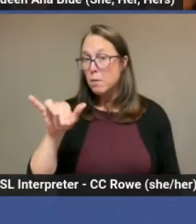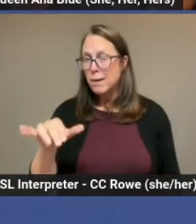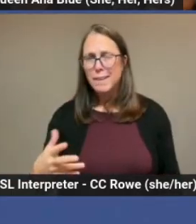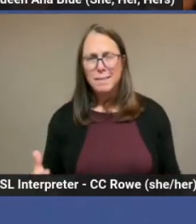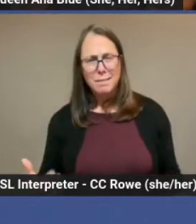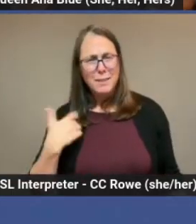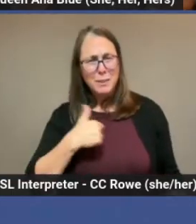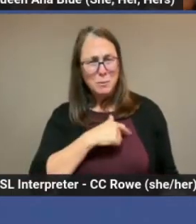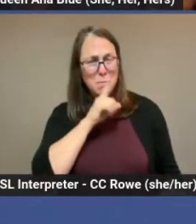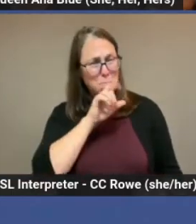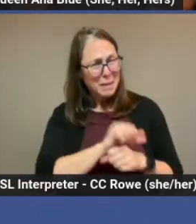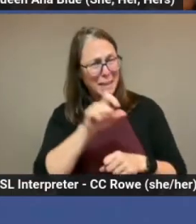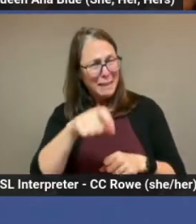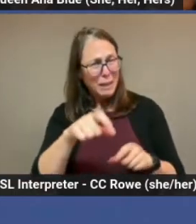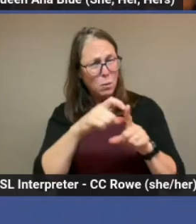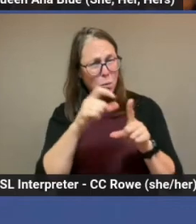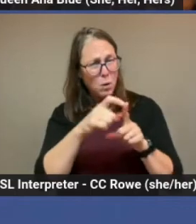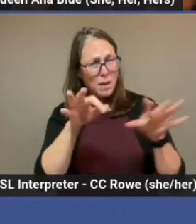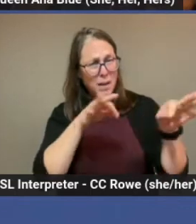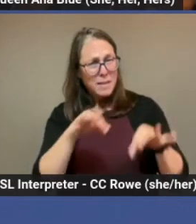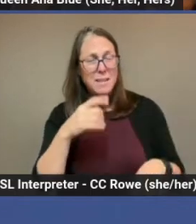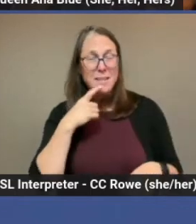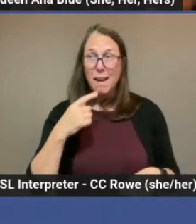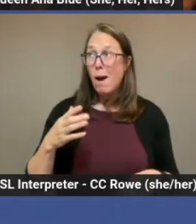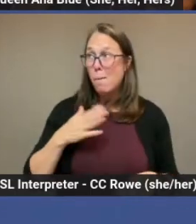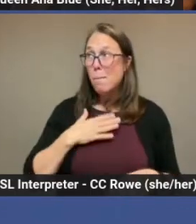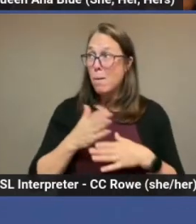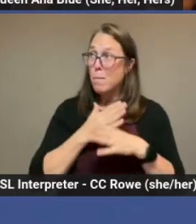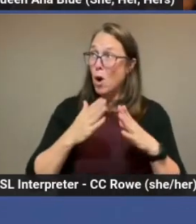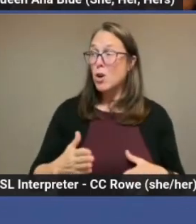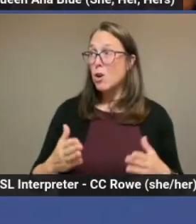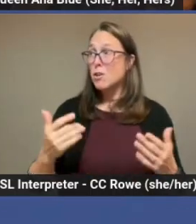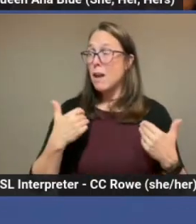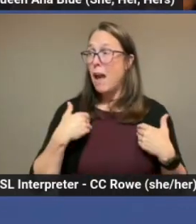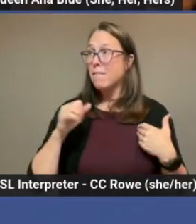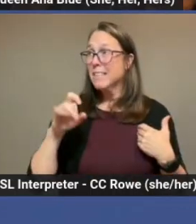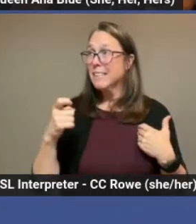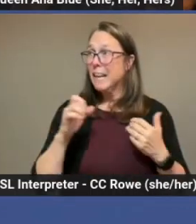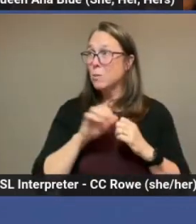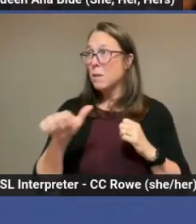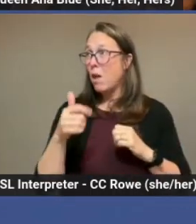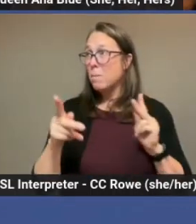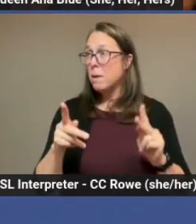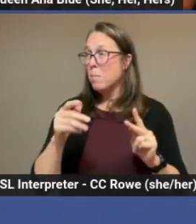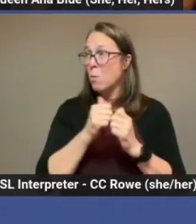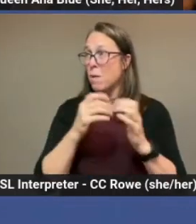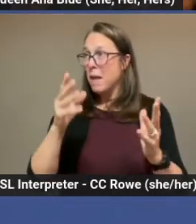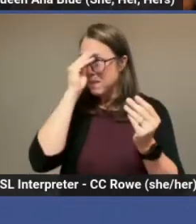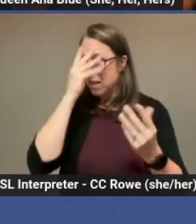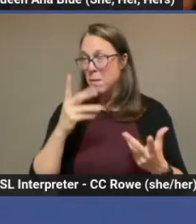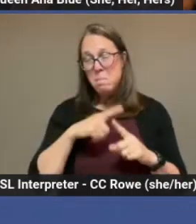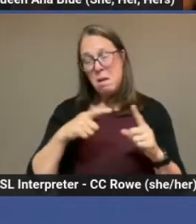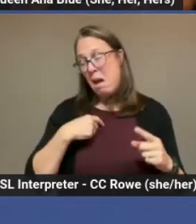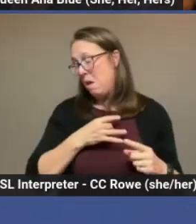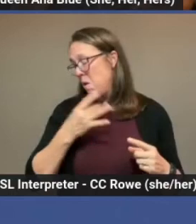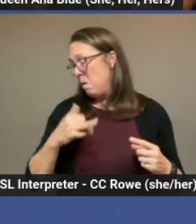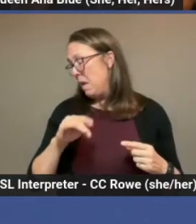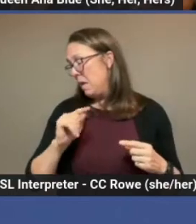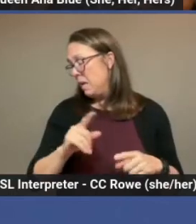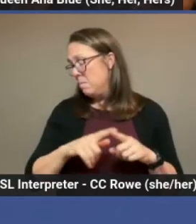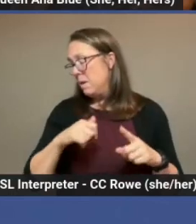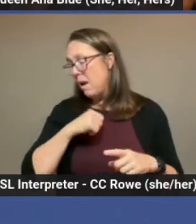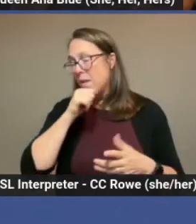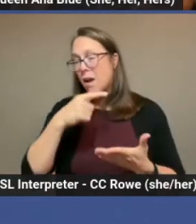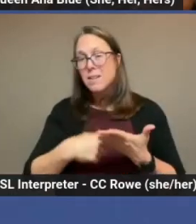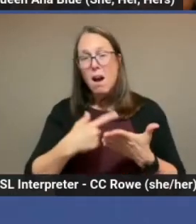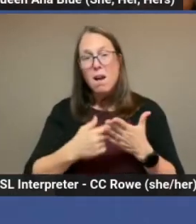describes, hey, my partner's having relationships and being sexual with people without telling me, and I do not like this, but I will not discuss my discomfort